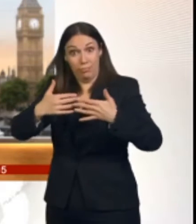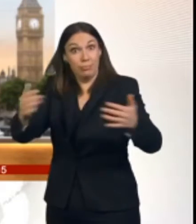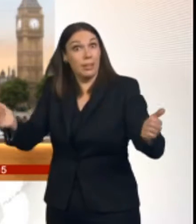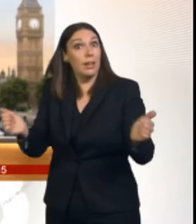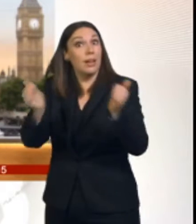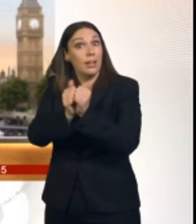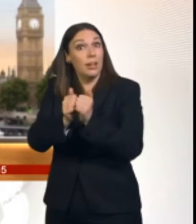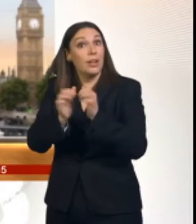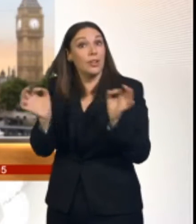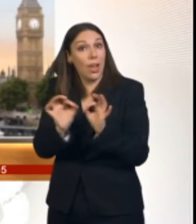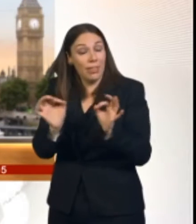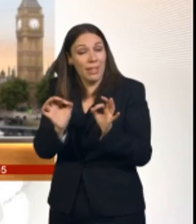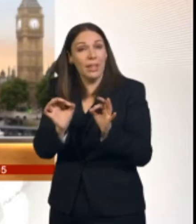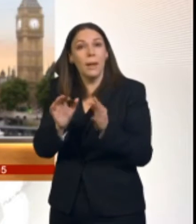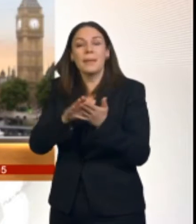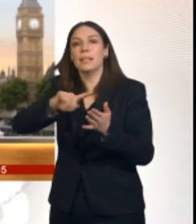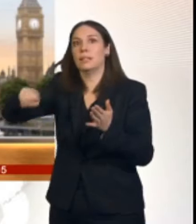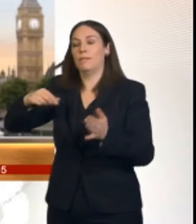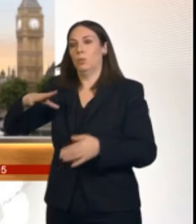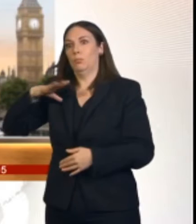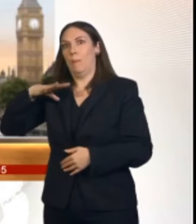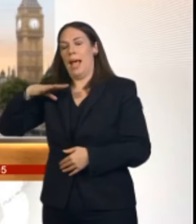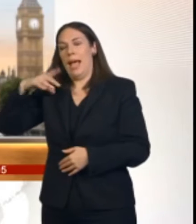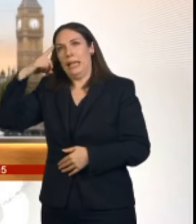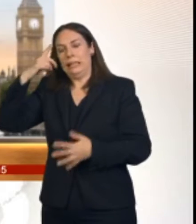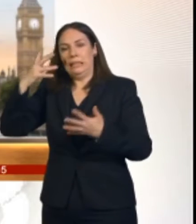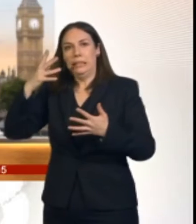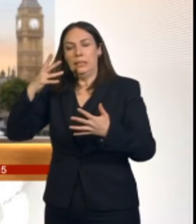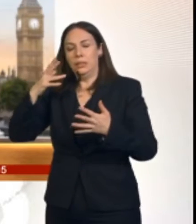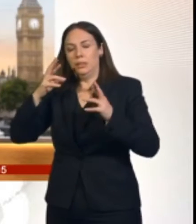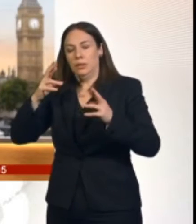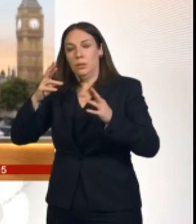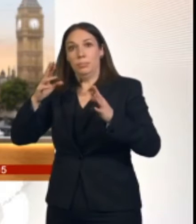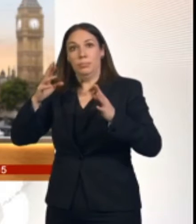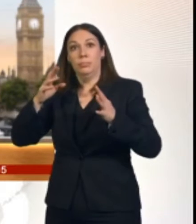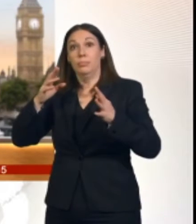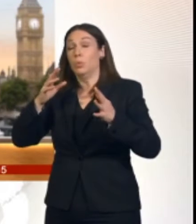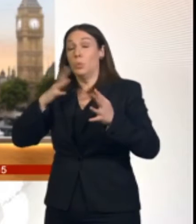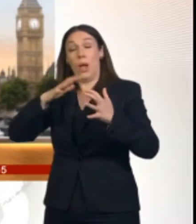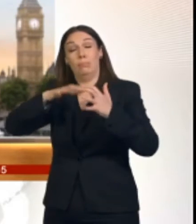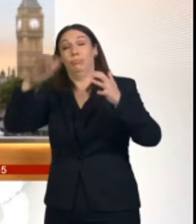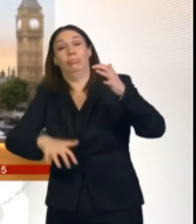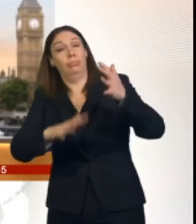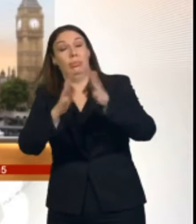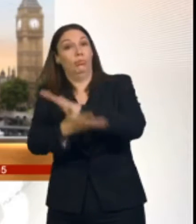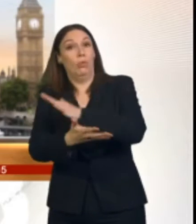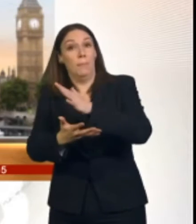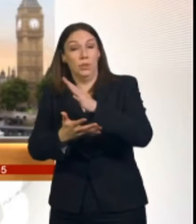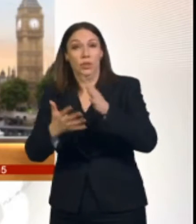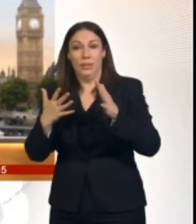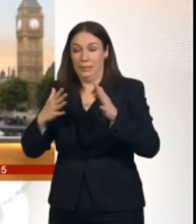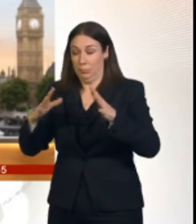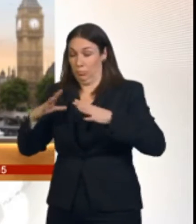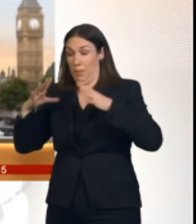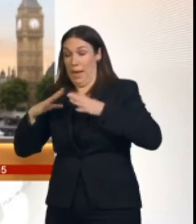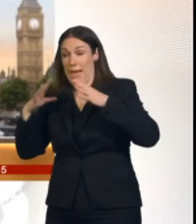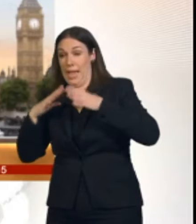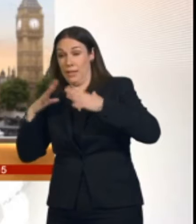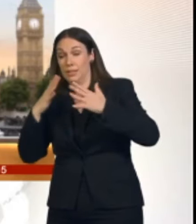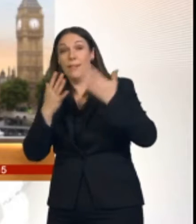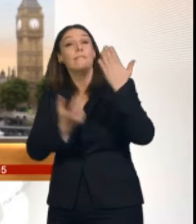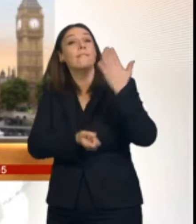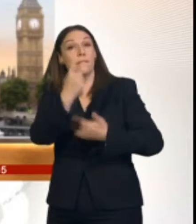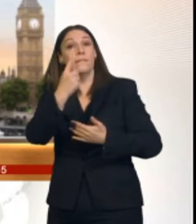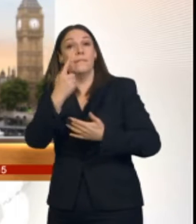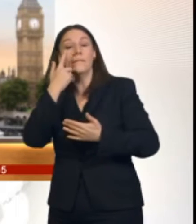that will, as far as possible, minimise any disruption that will be caused by that no-deal exit. the